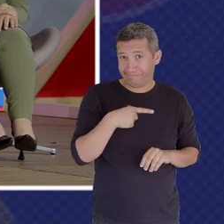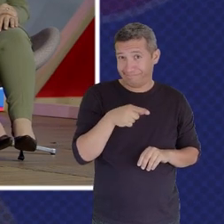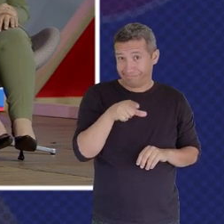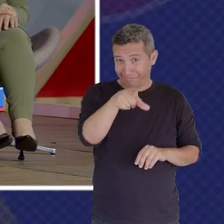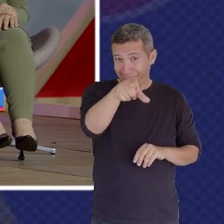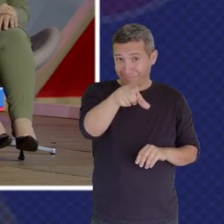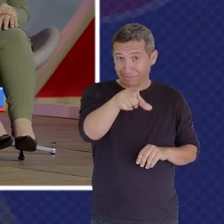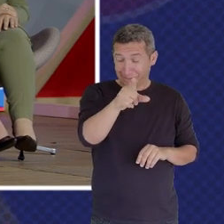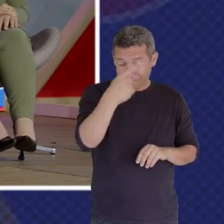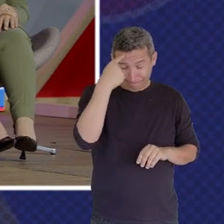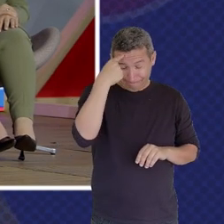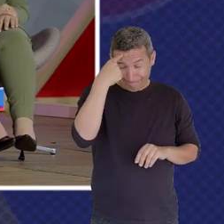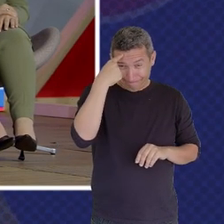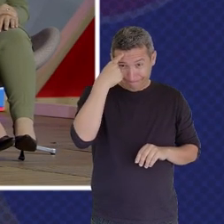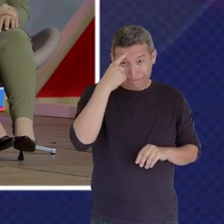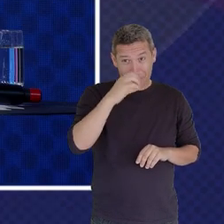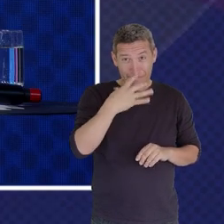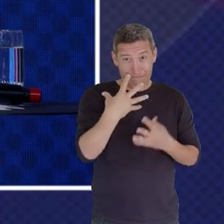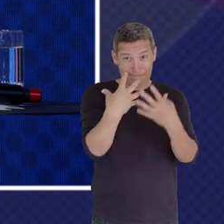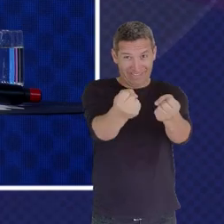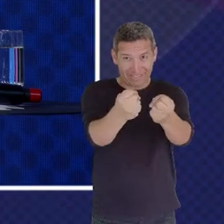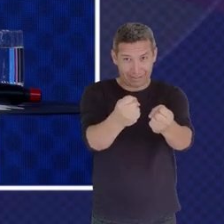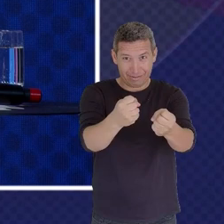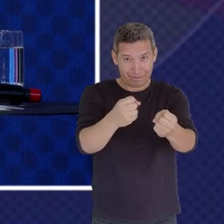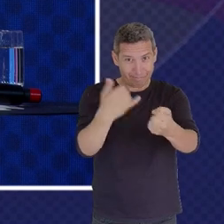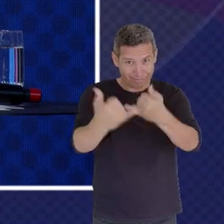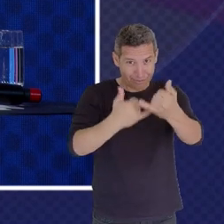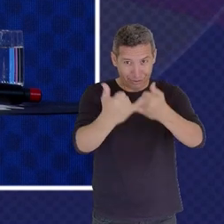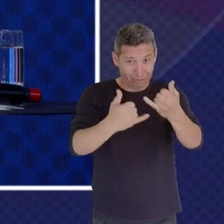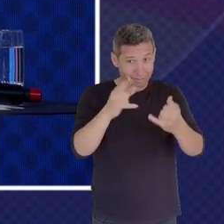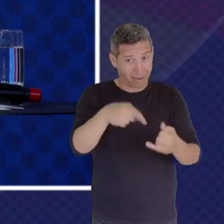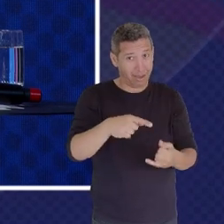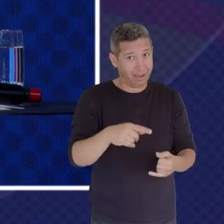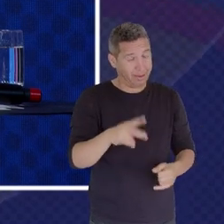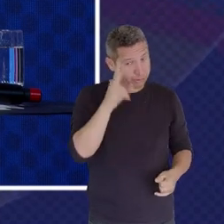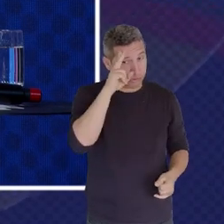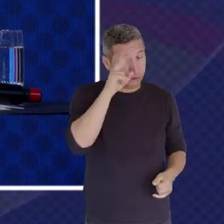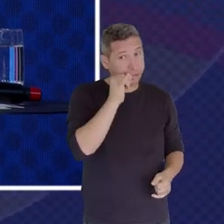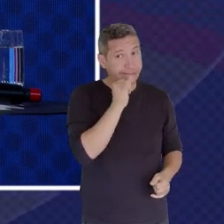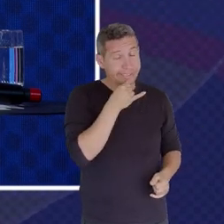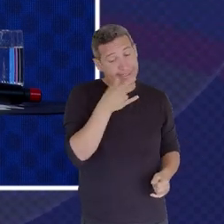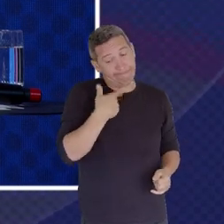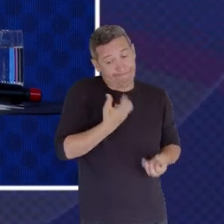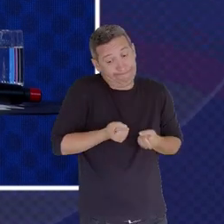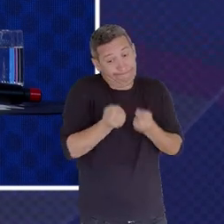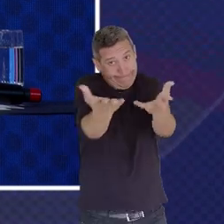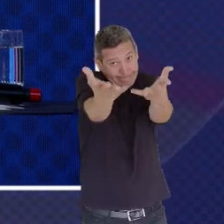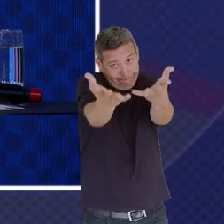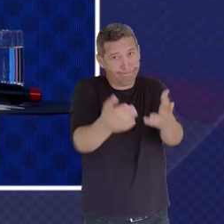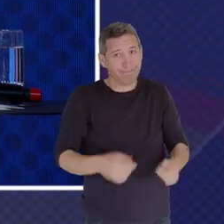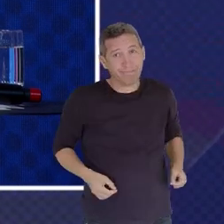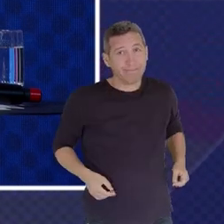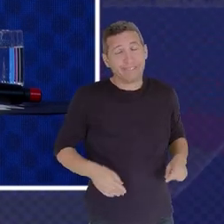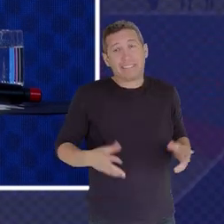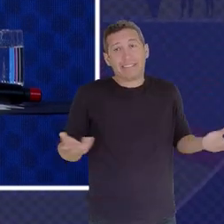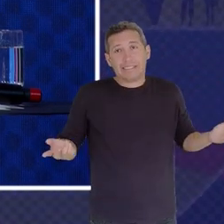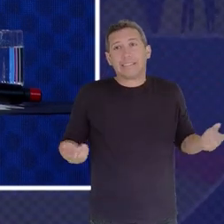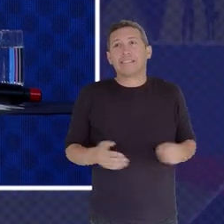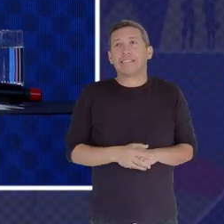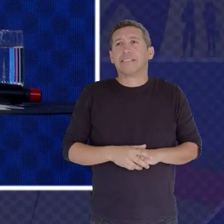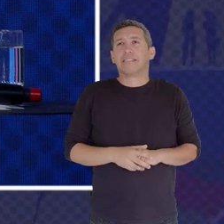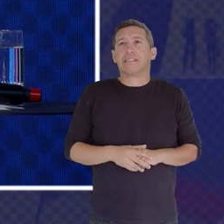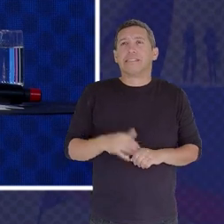And And Not Joking It's A Sad Story So It Must Have Been When I Was About Two Years Old